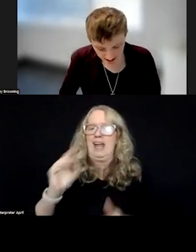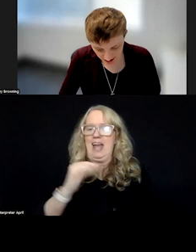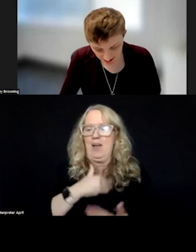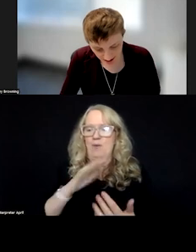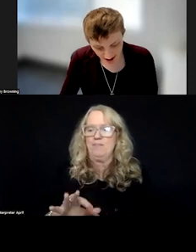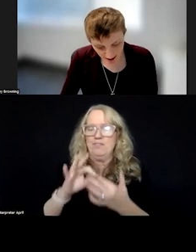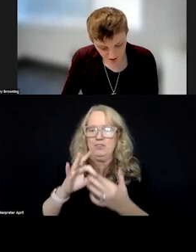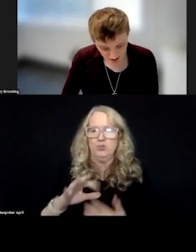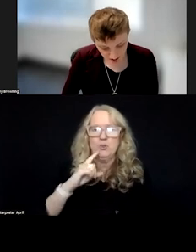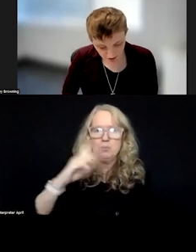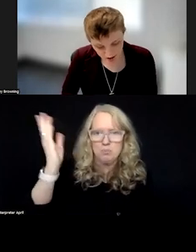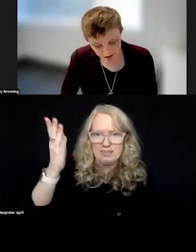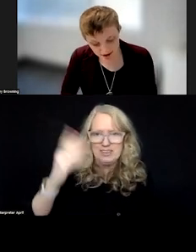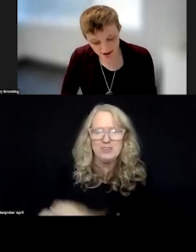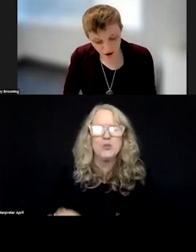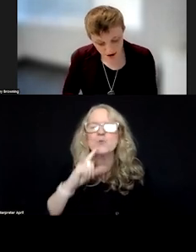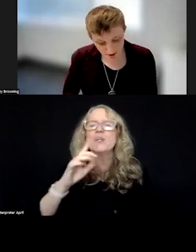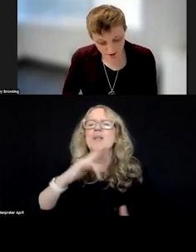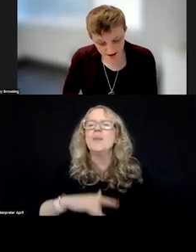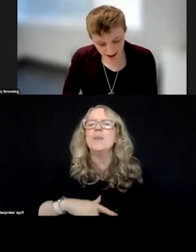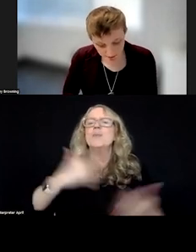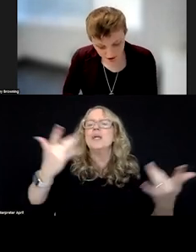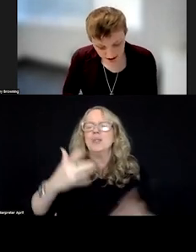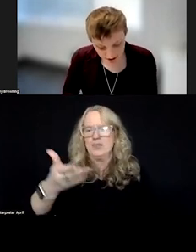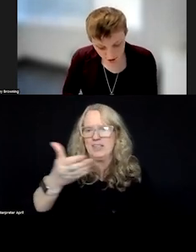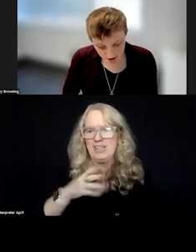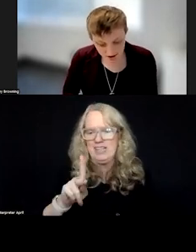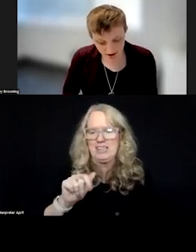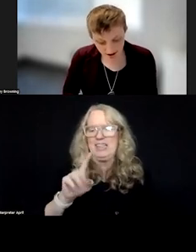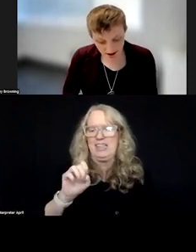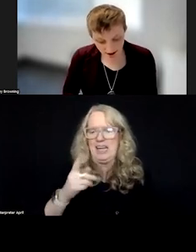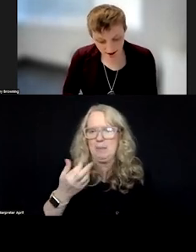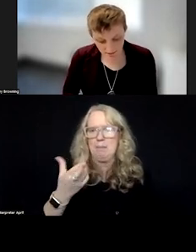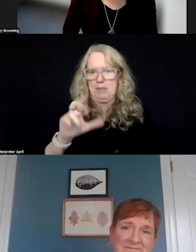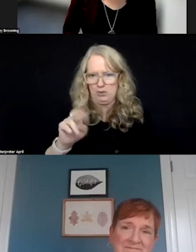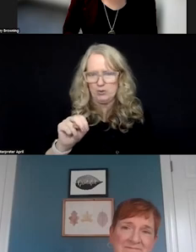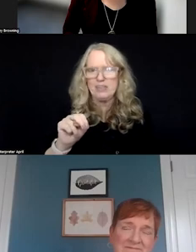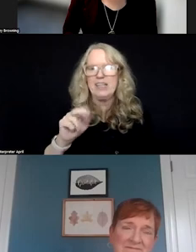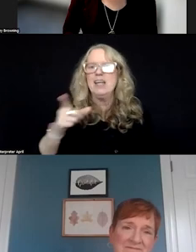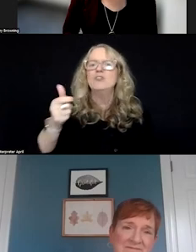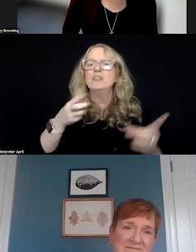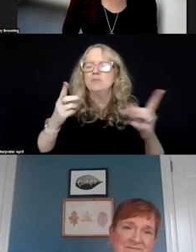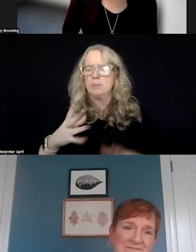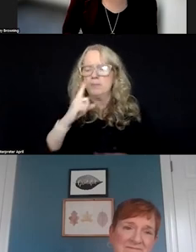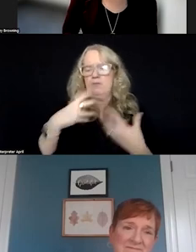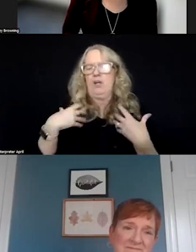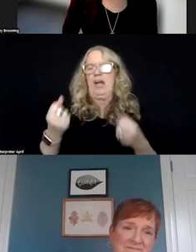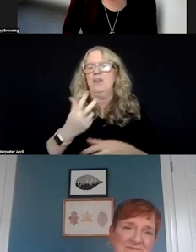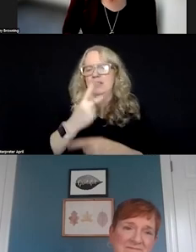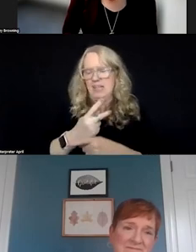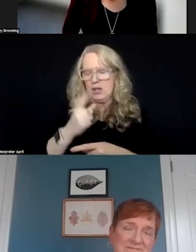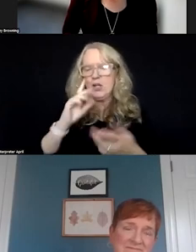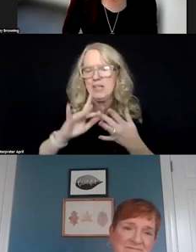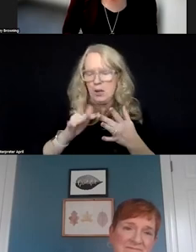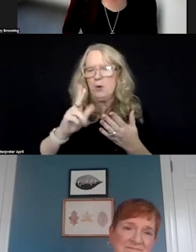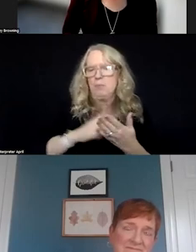presentation. I'm really thrilled to welcome Kate Peterson, who is the Director of Healthcare Network Project Management